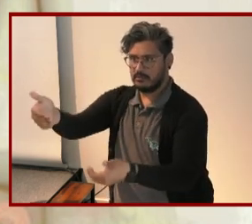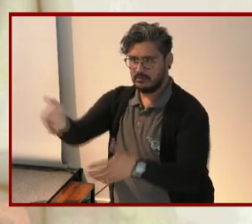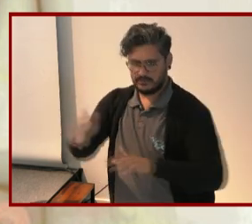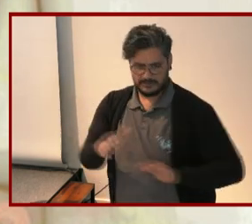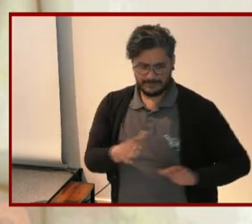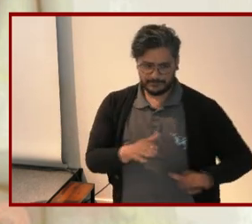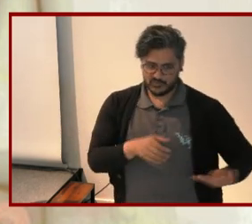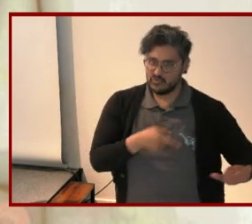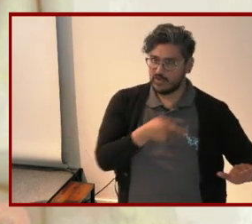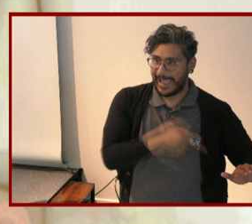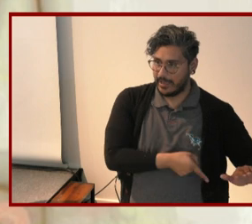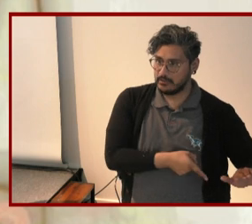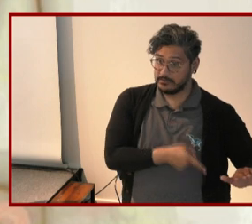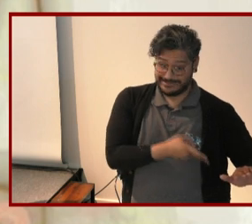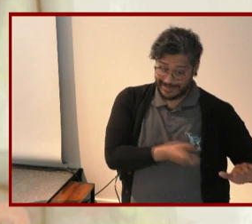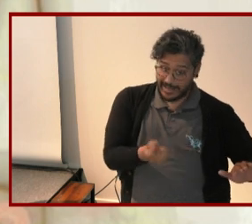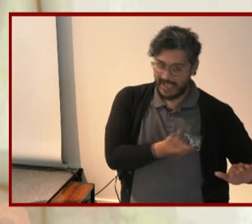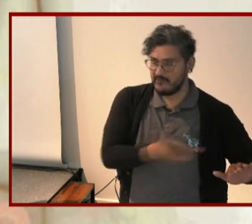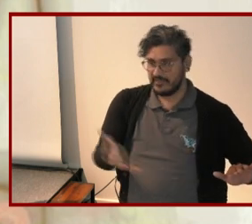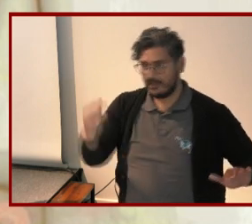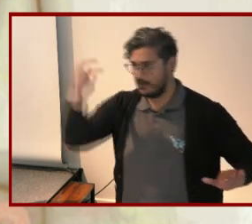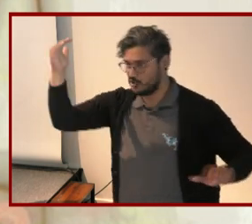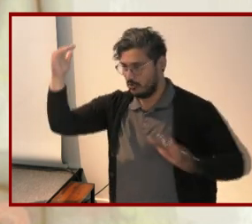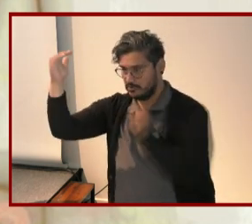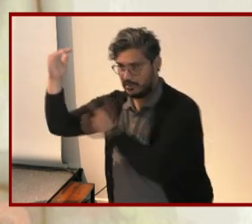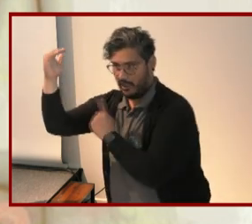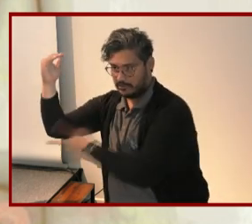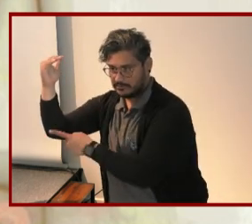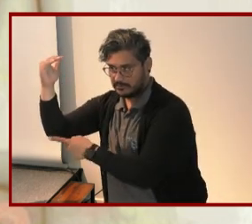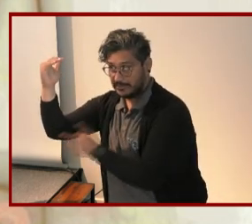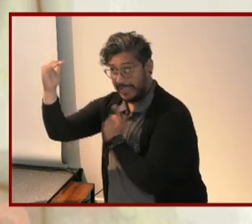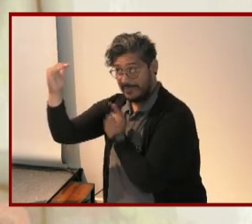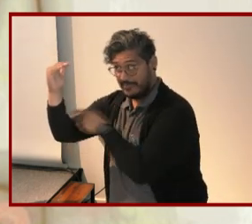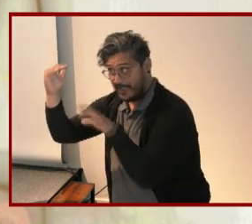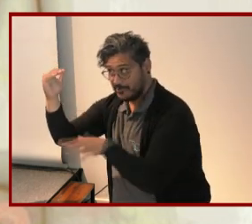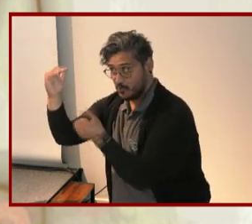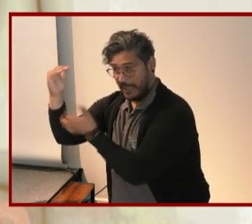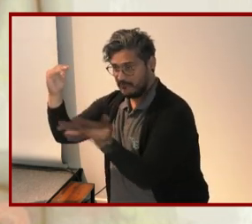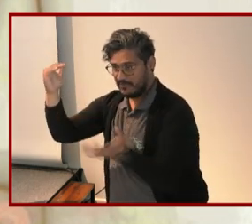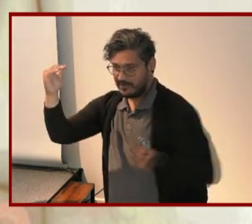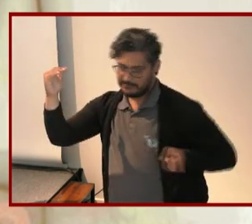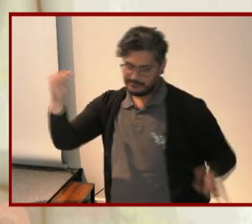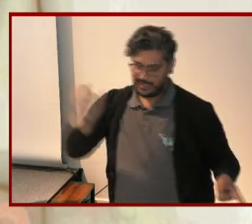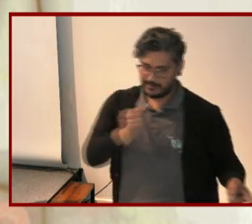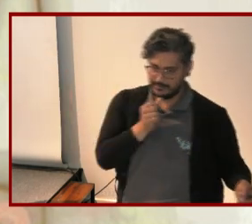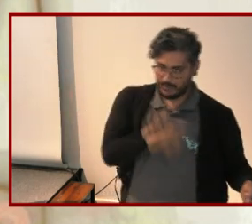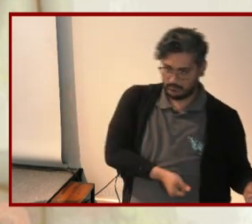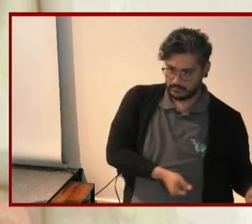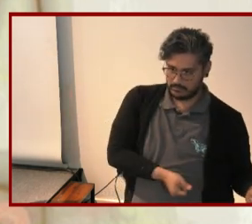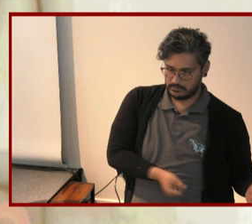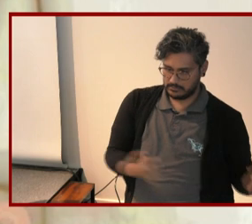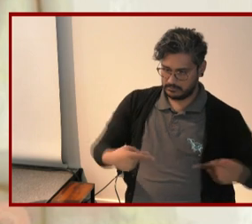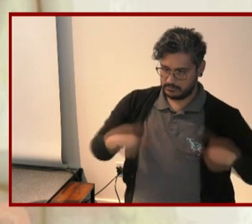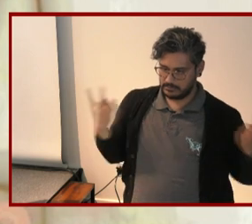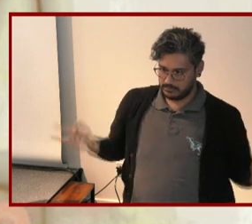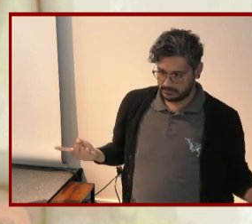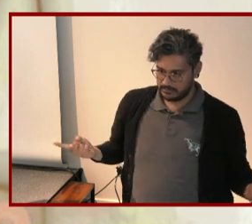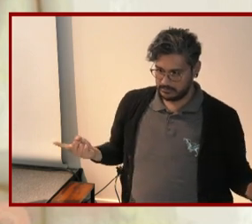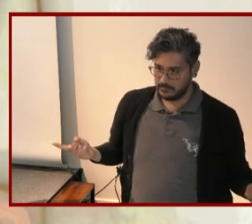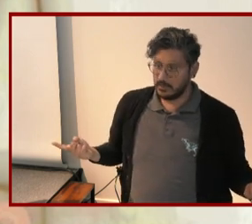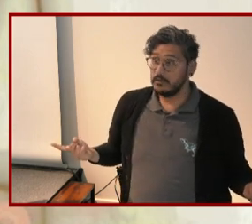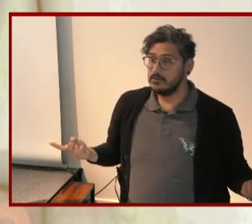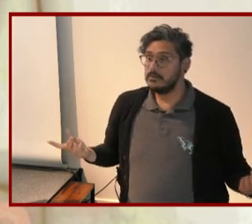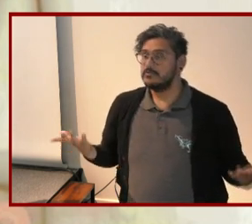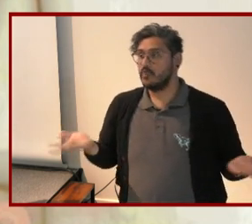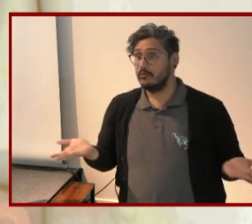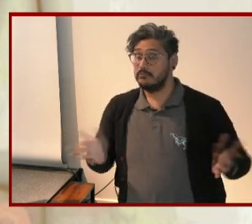sort of everything an adult is not an adult similarly is everything a child is not so of course children especially very